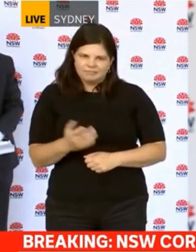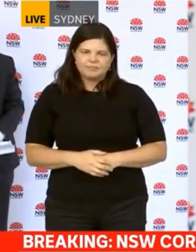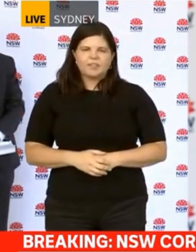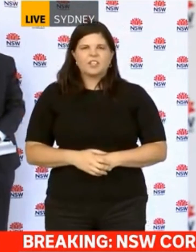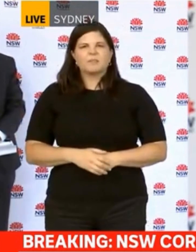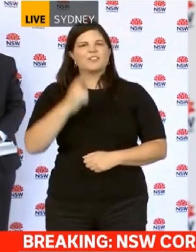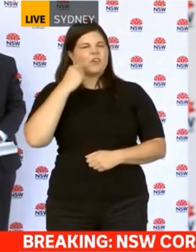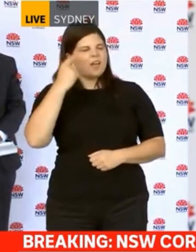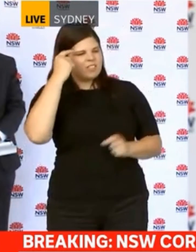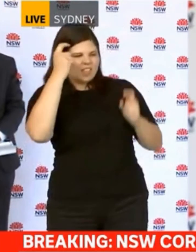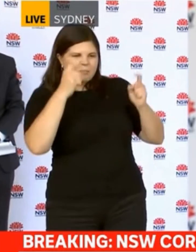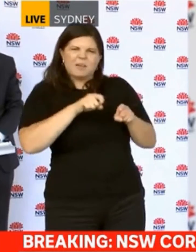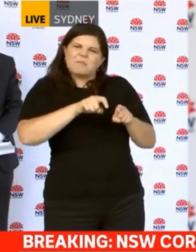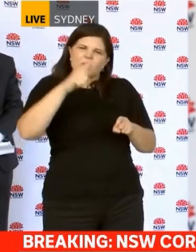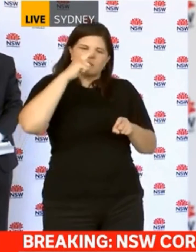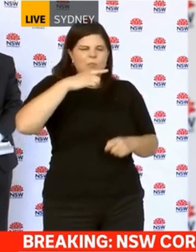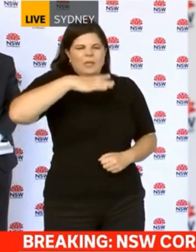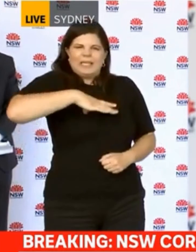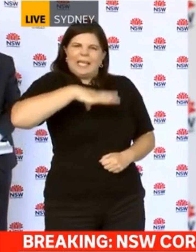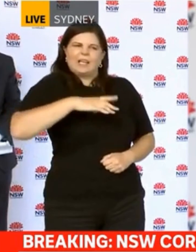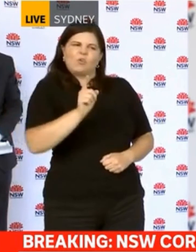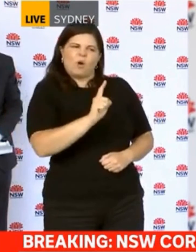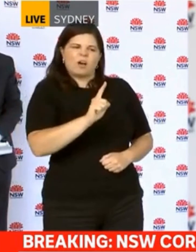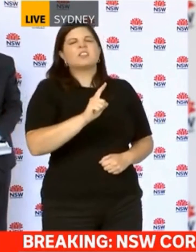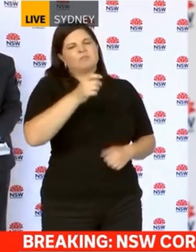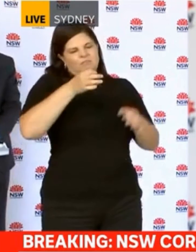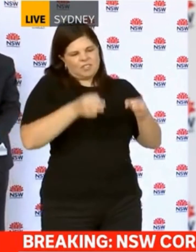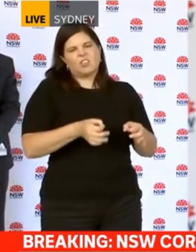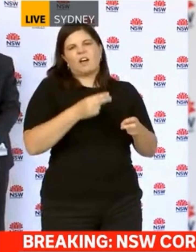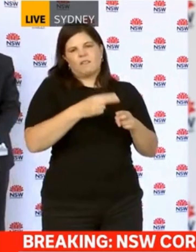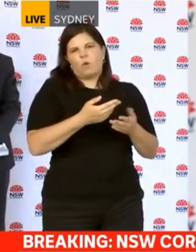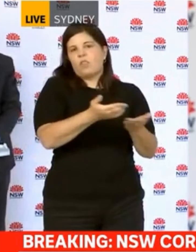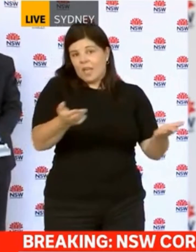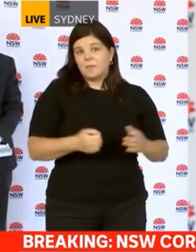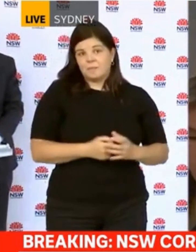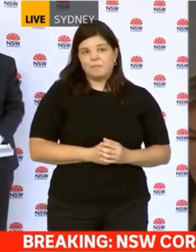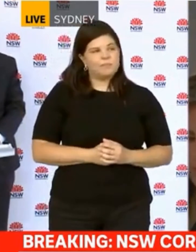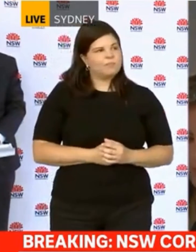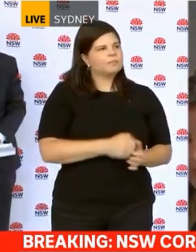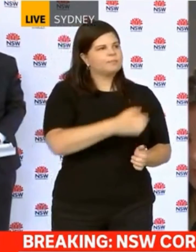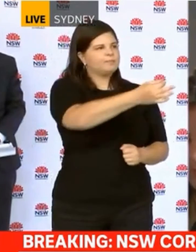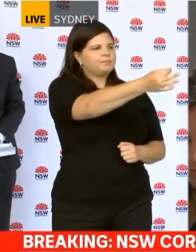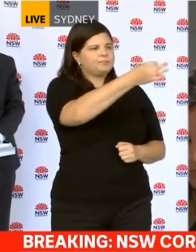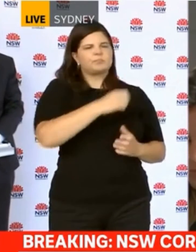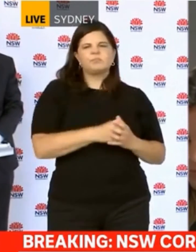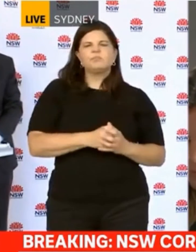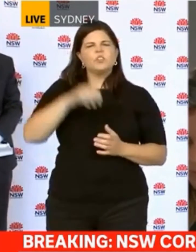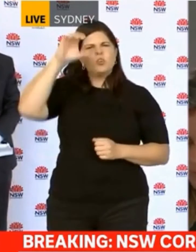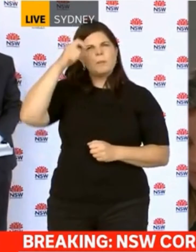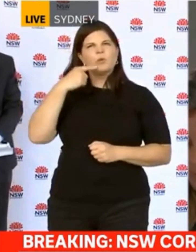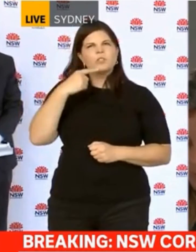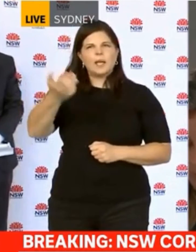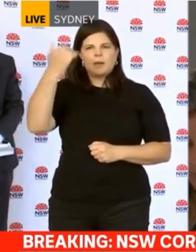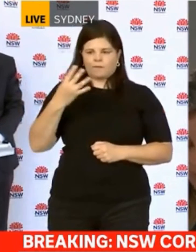on what the vast majority of our citizens need us to do. I think you mentioned at the start about the 14-day